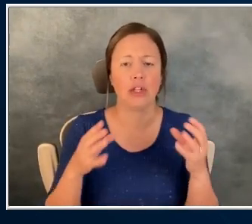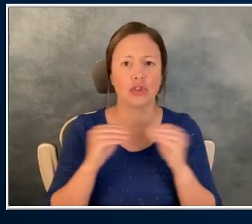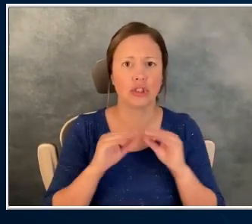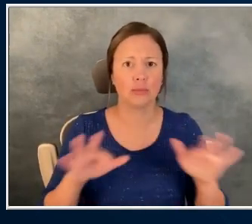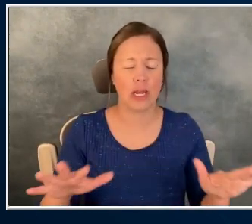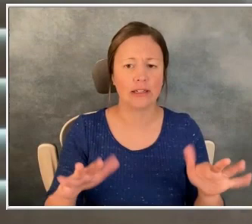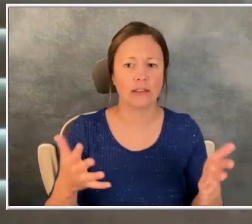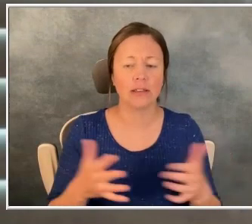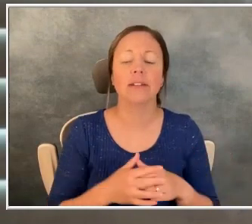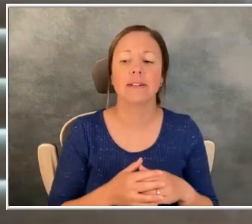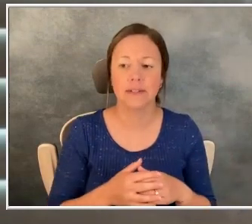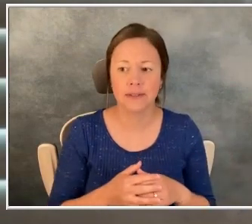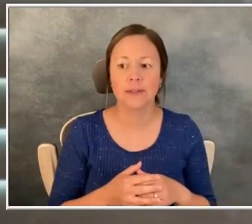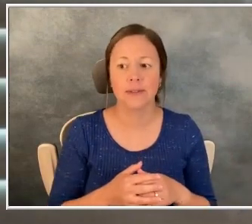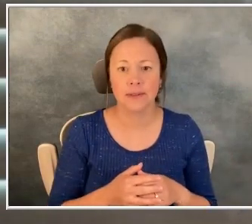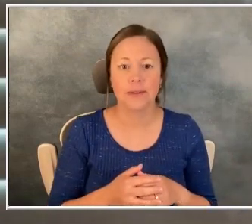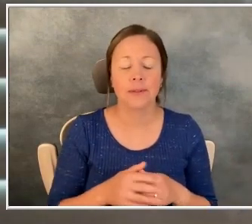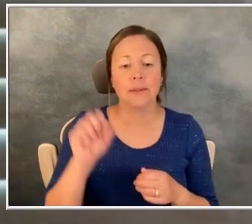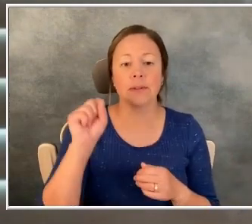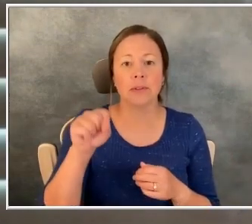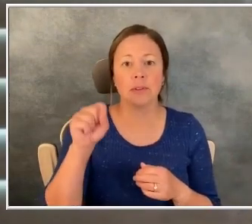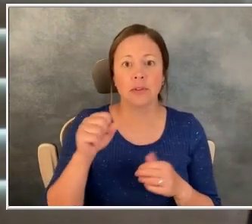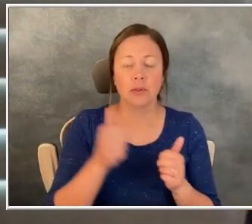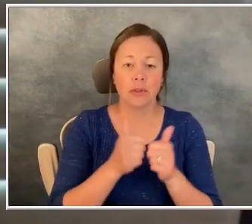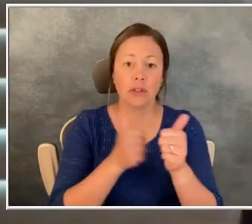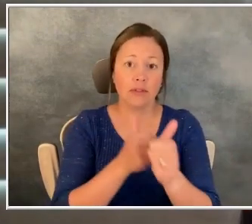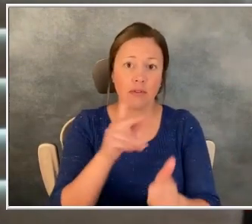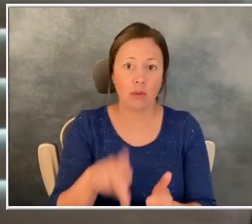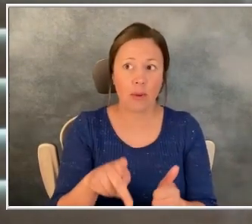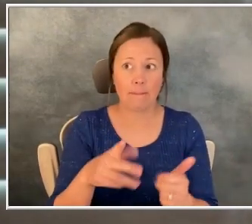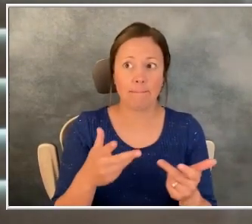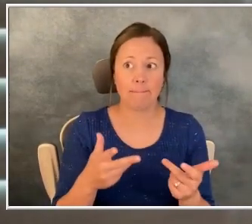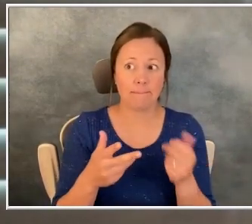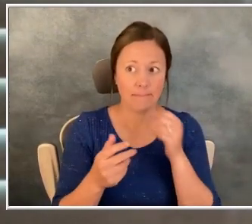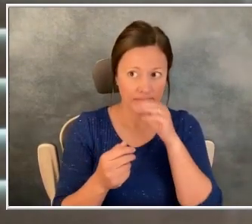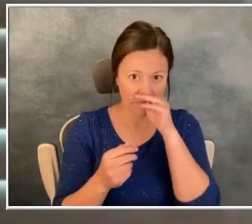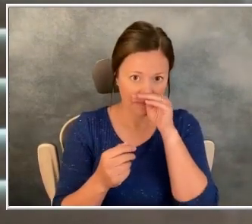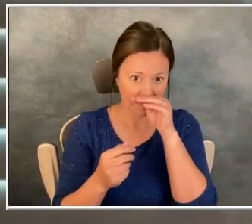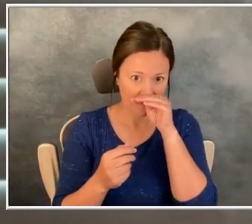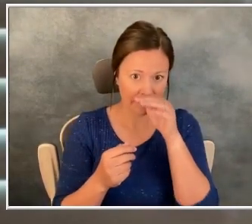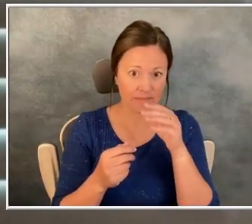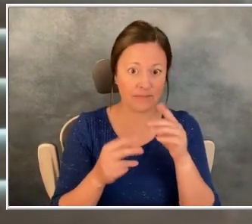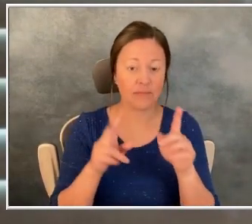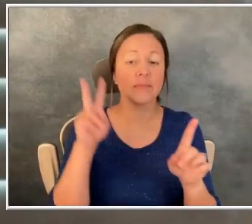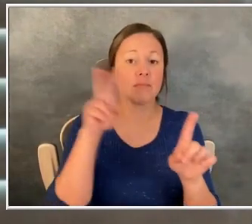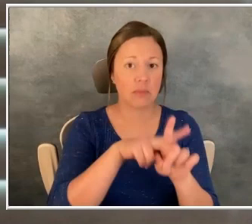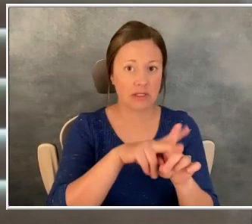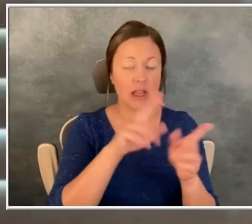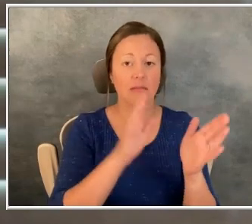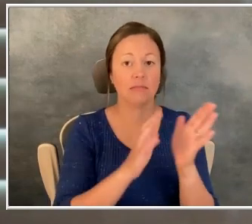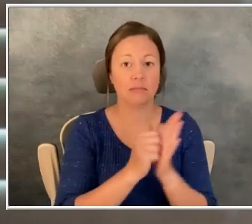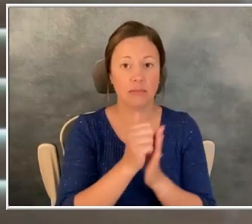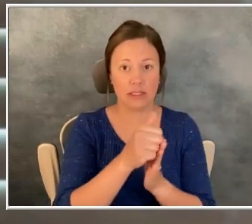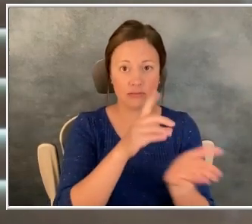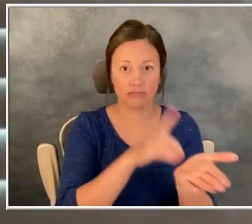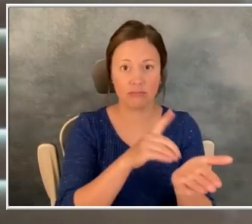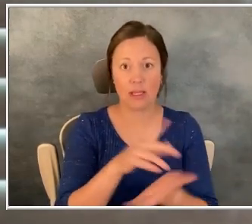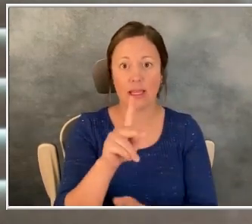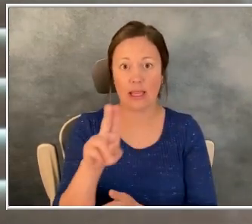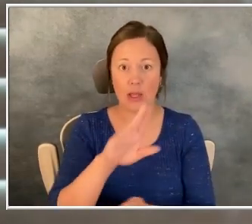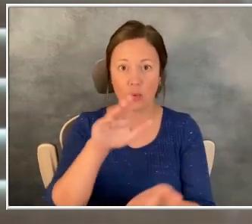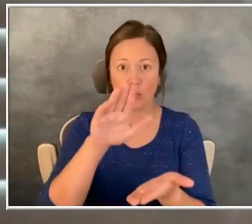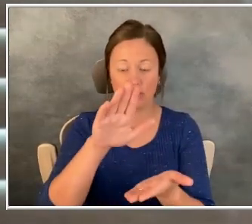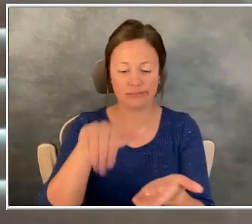Yeah. So, um, follow-ups I got, I got assigned, uh, an oncologist at the KU Cancer Center, which was